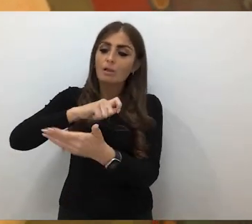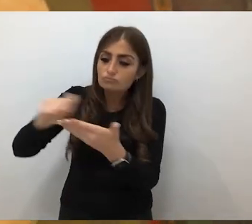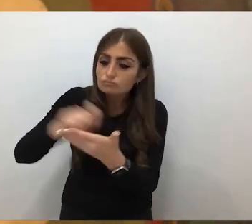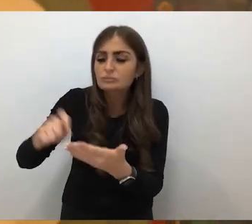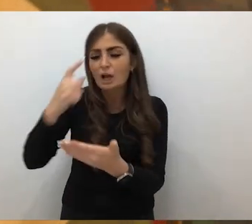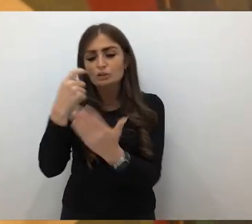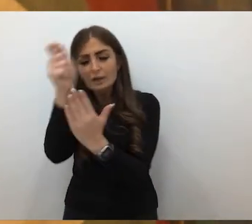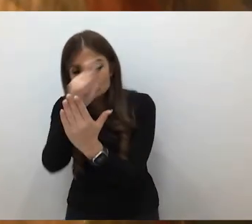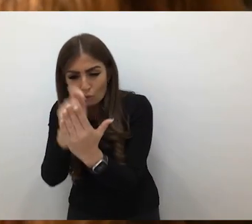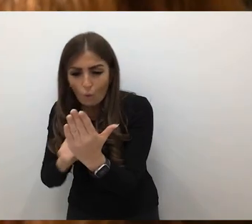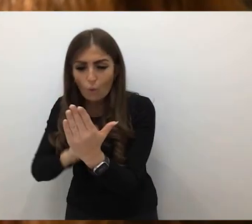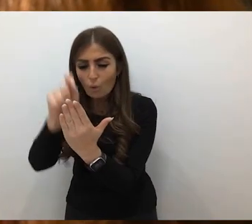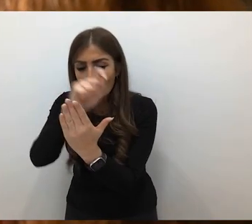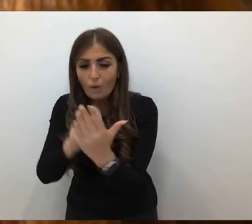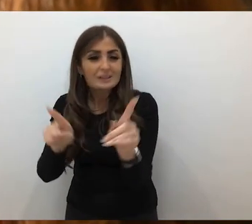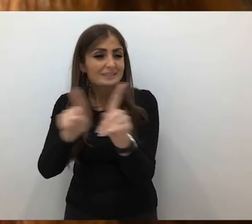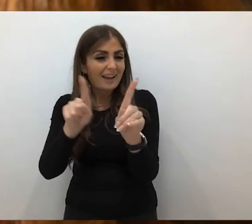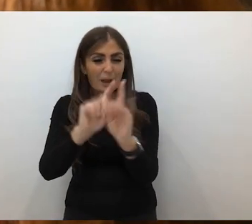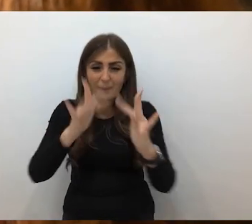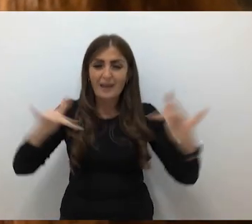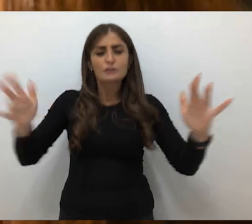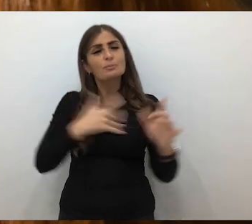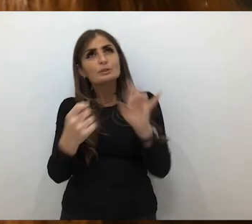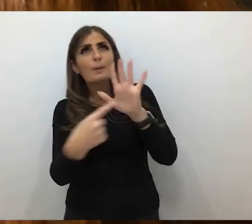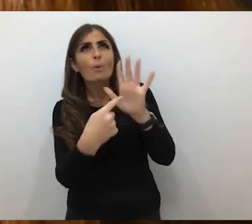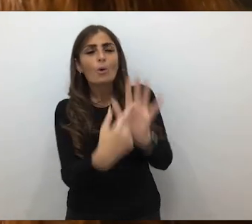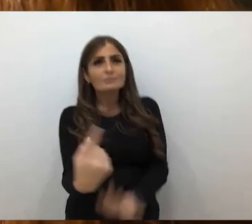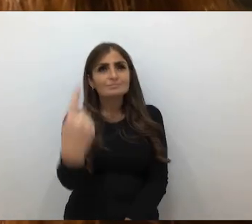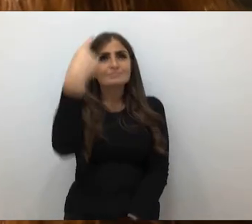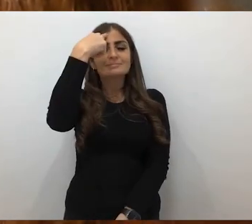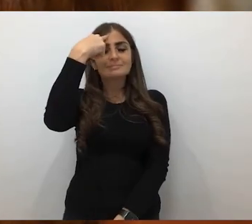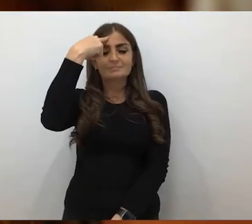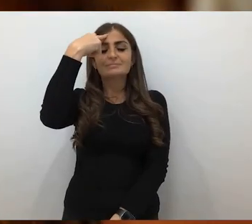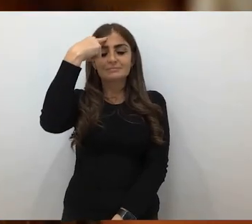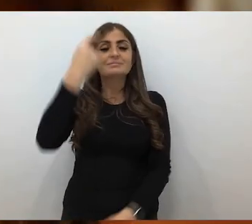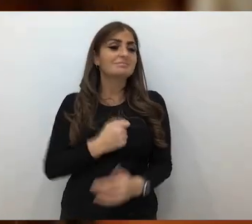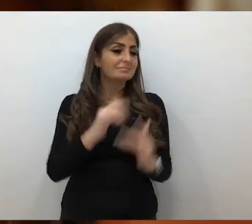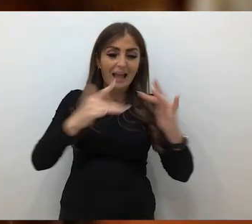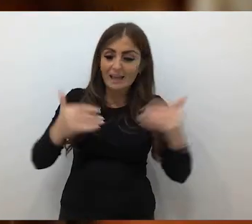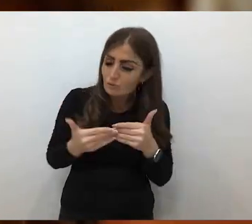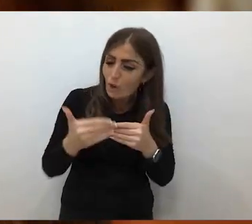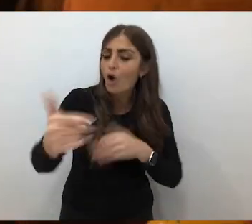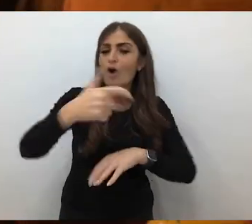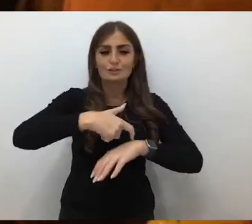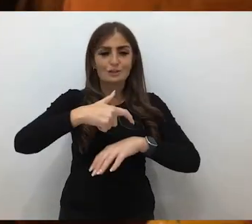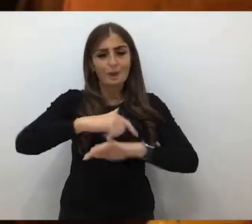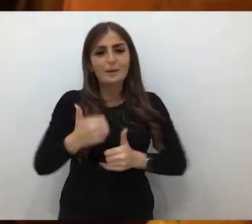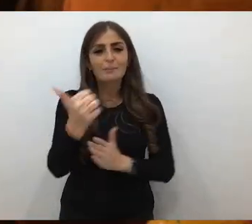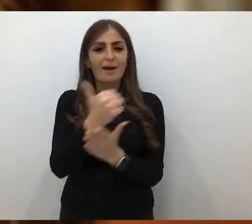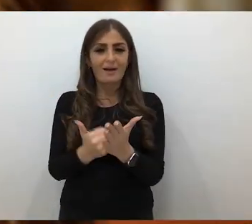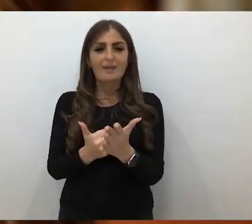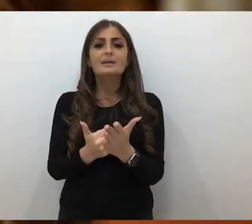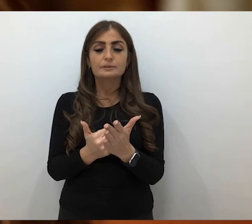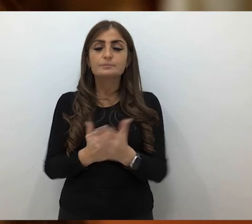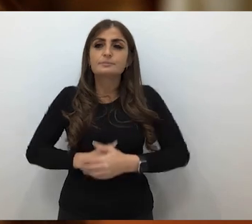tried to draw the angel because it was so important to me at the time. I just did angels for a long time. It really